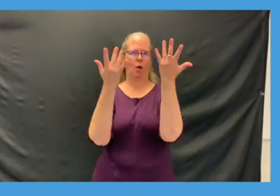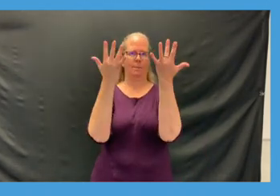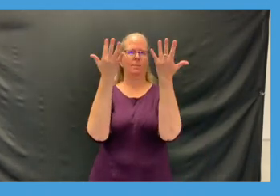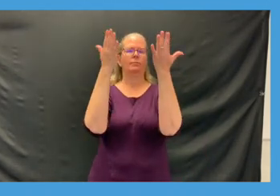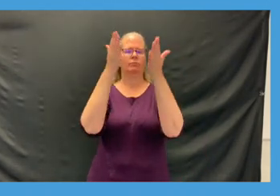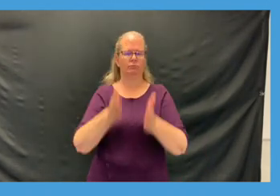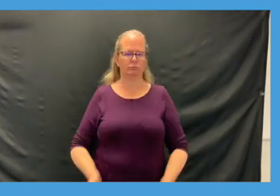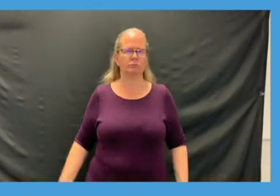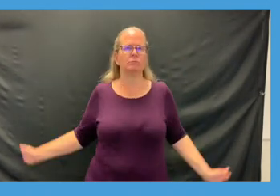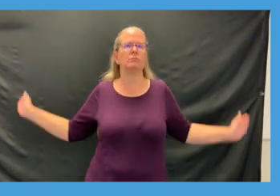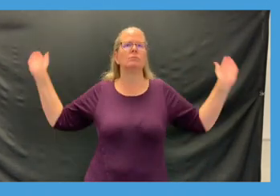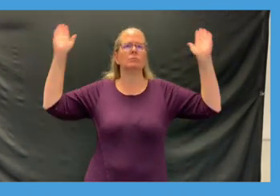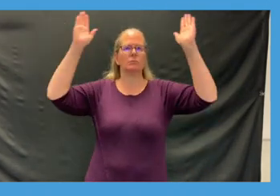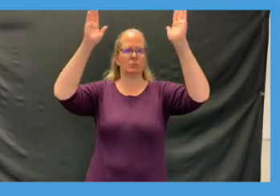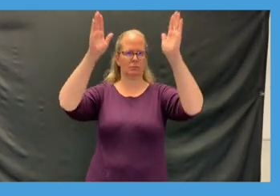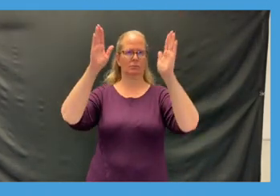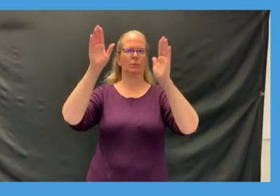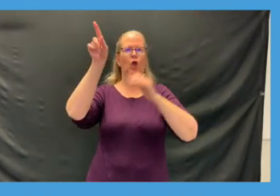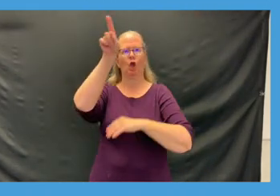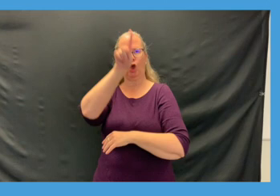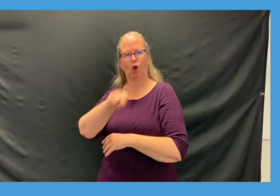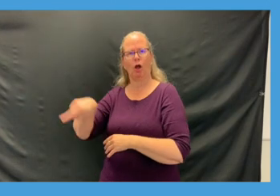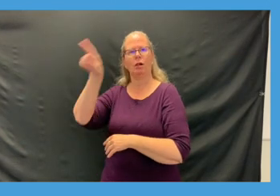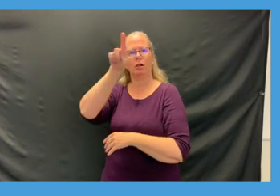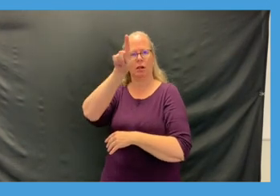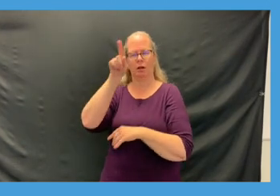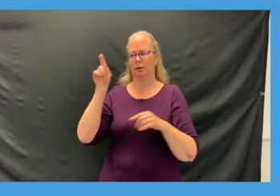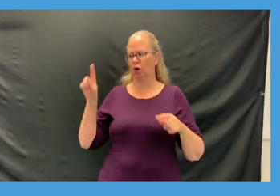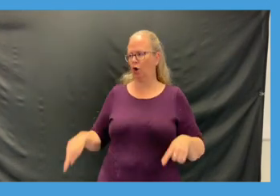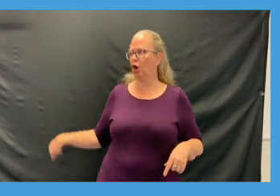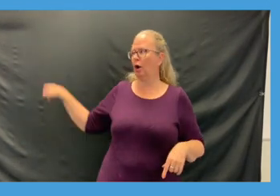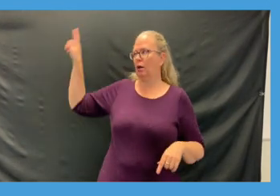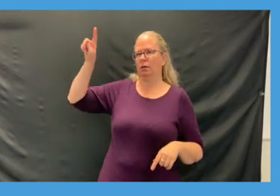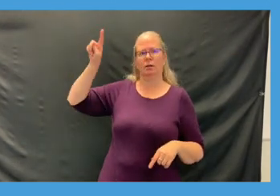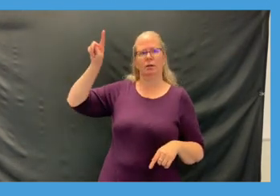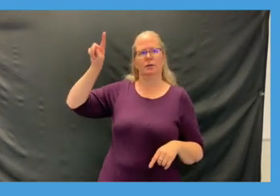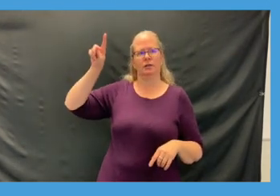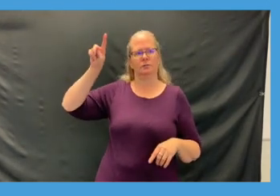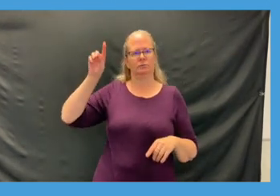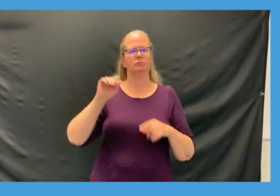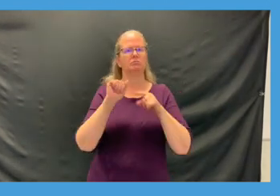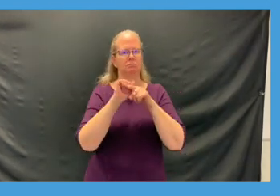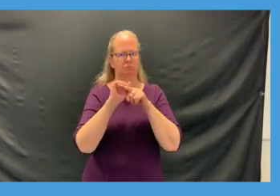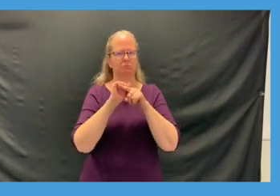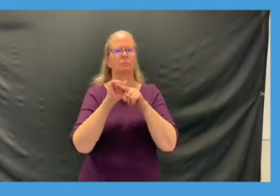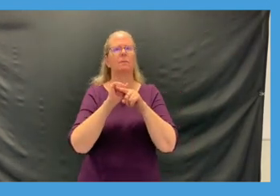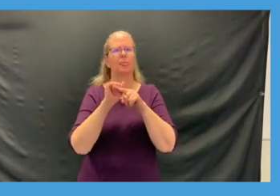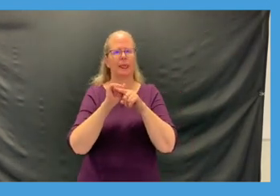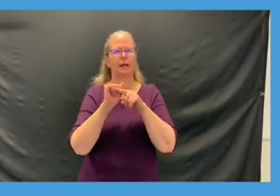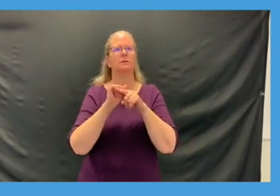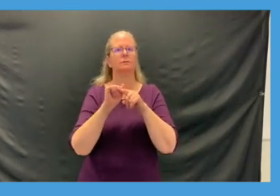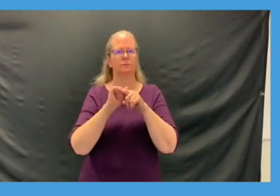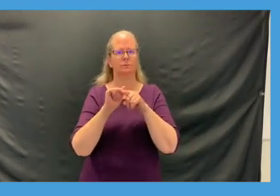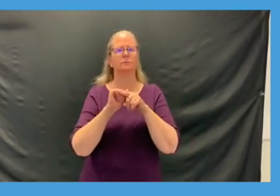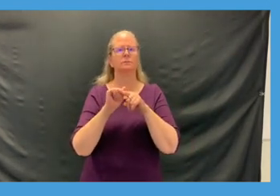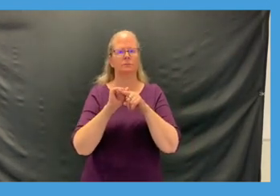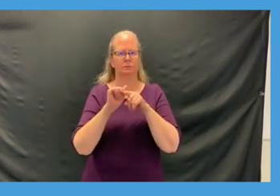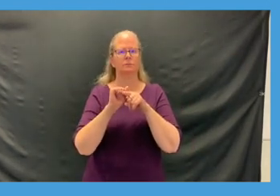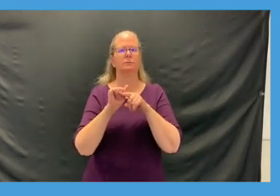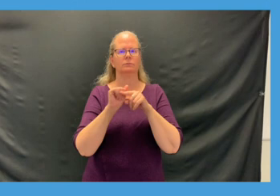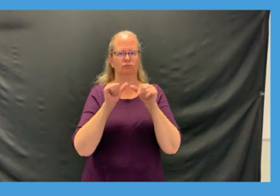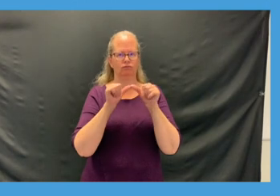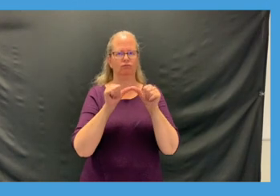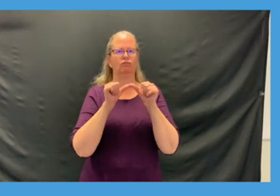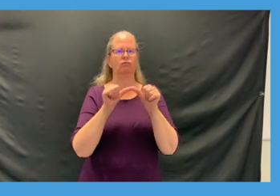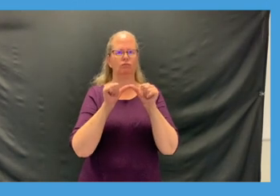propellers just going around and around and we're gonna move them forward and you want to do it kind of slow so you feel a big stretch